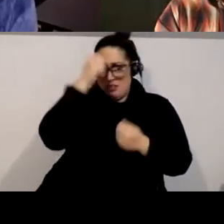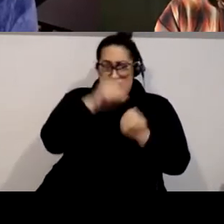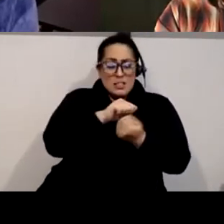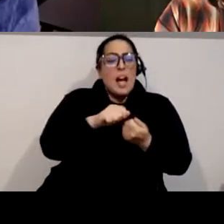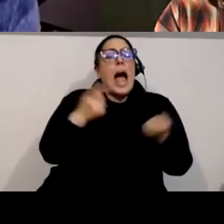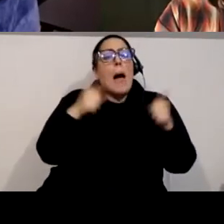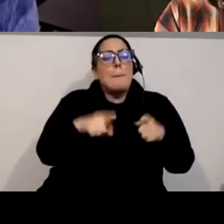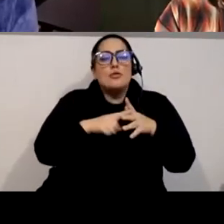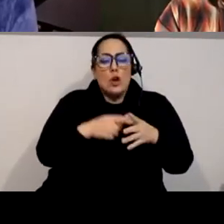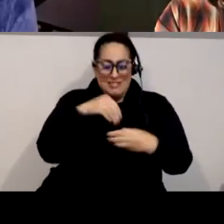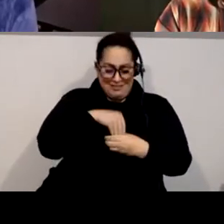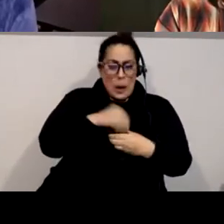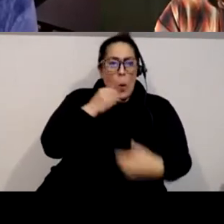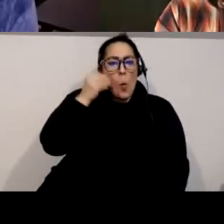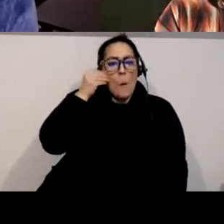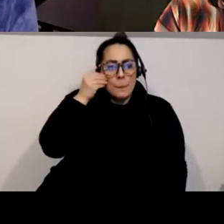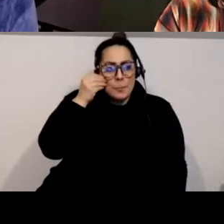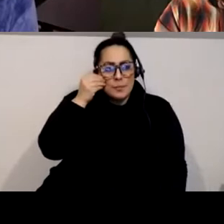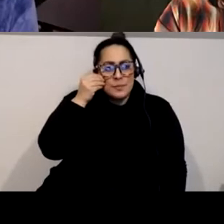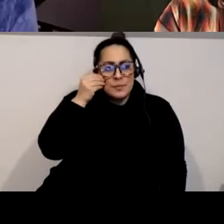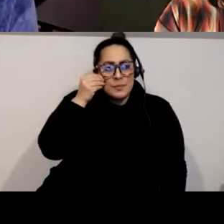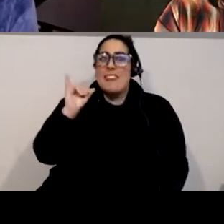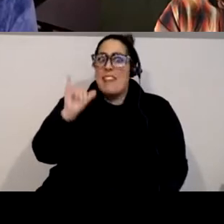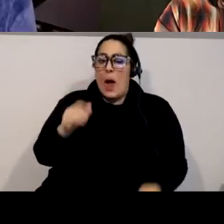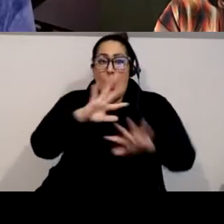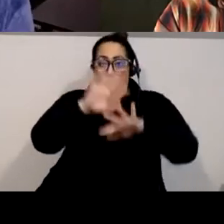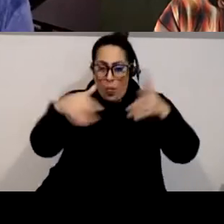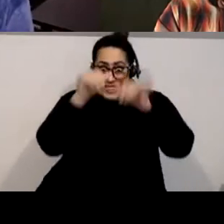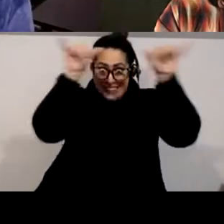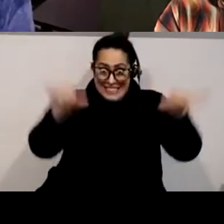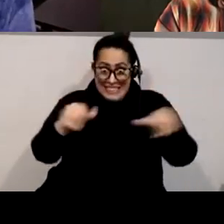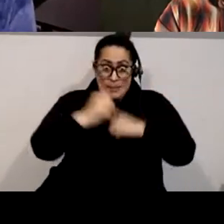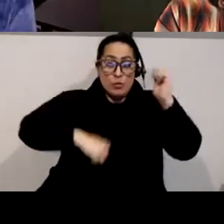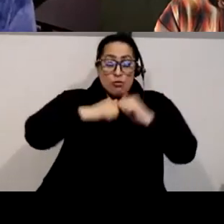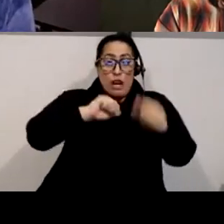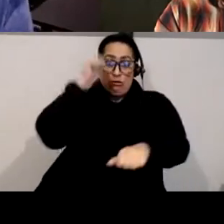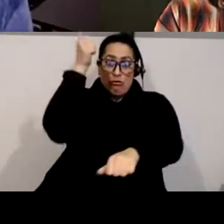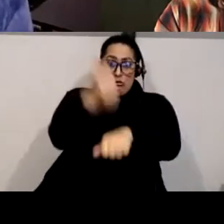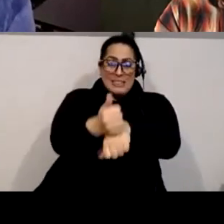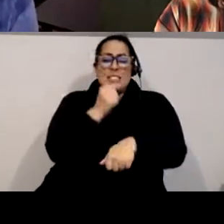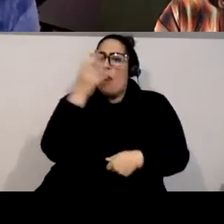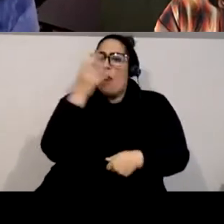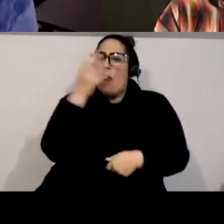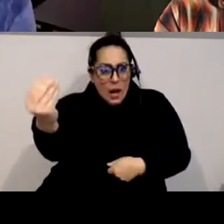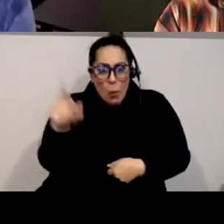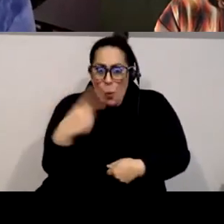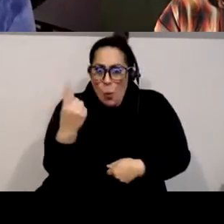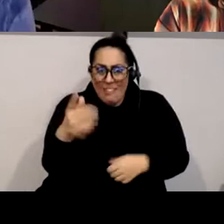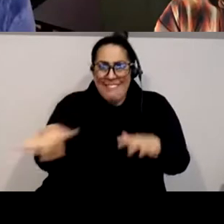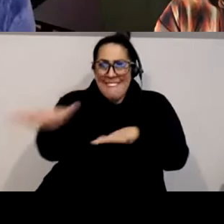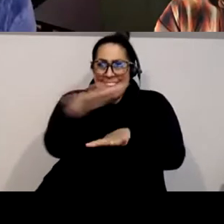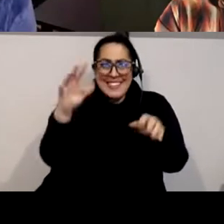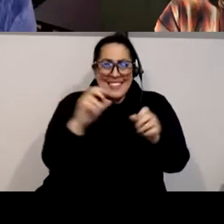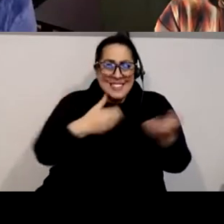relationships it's not just this kind of structure that was placed uh only on the outside it really has sort of seeped